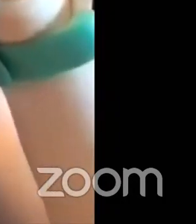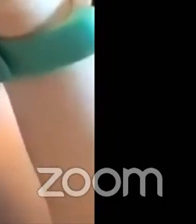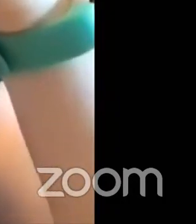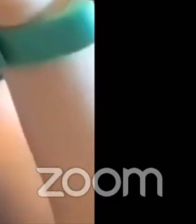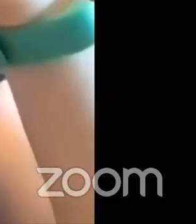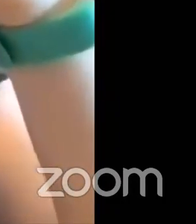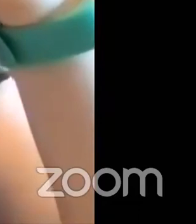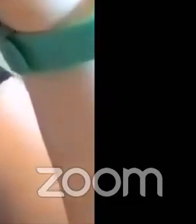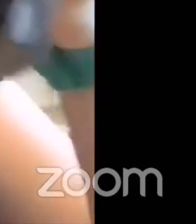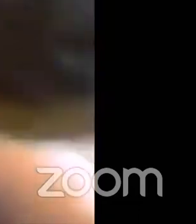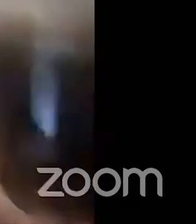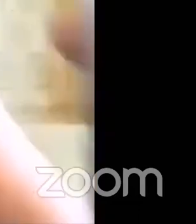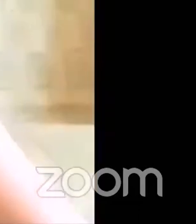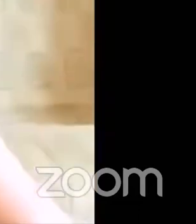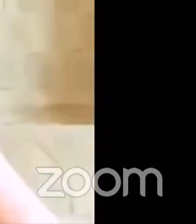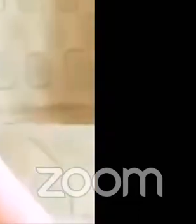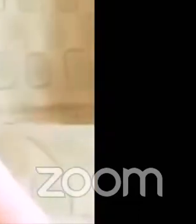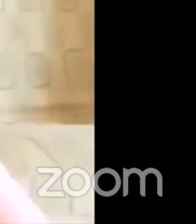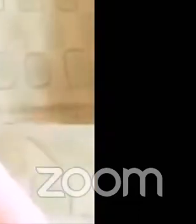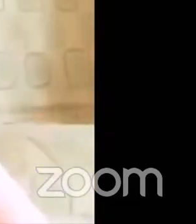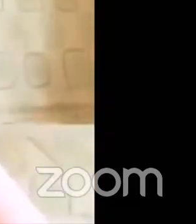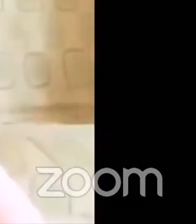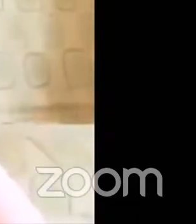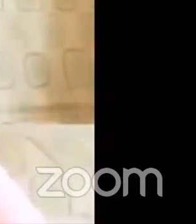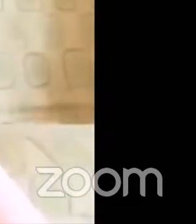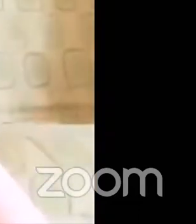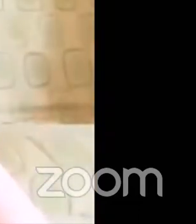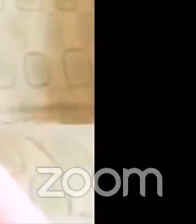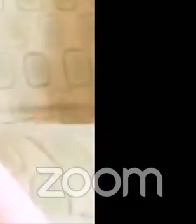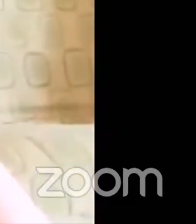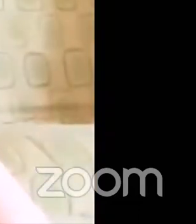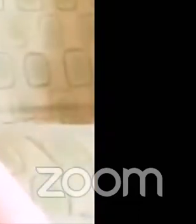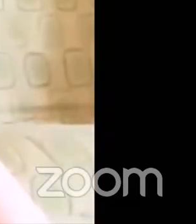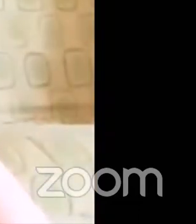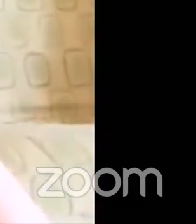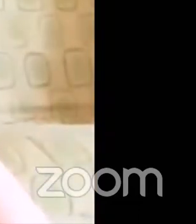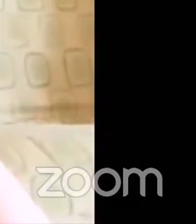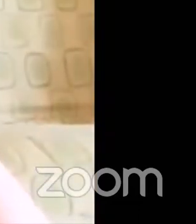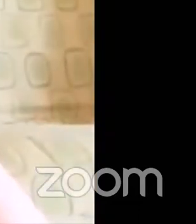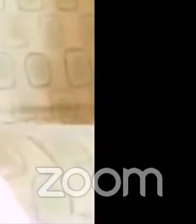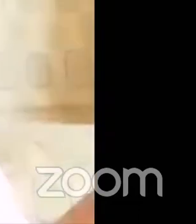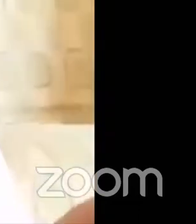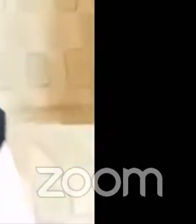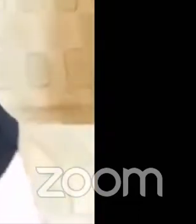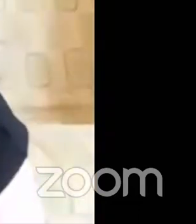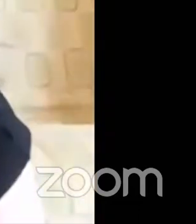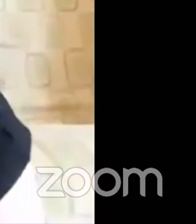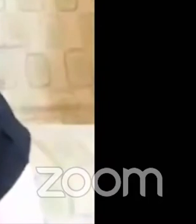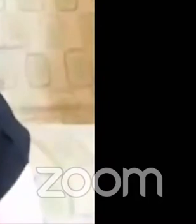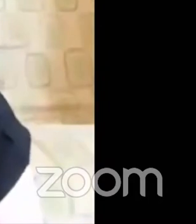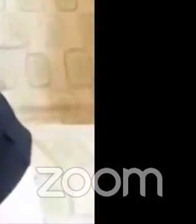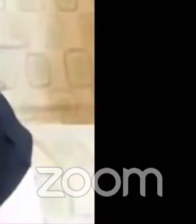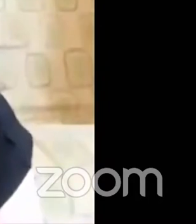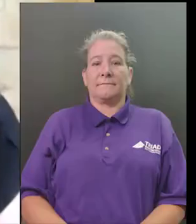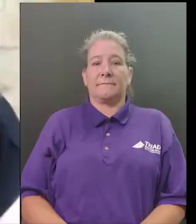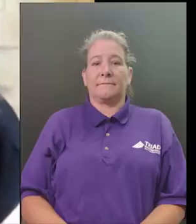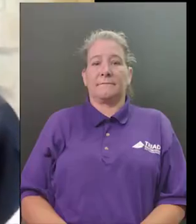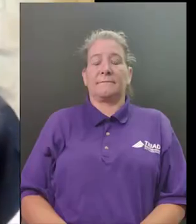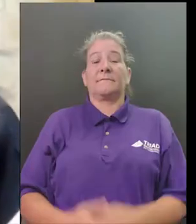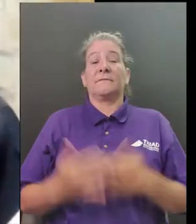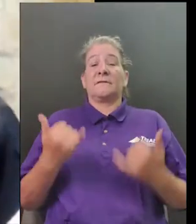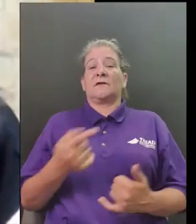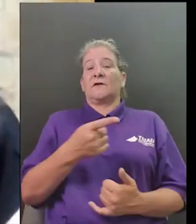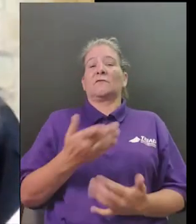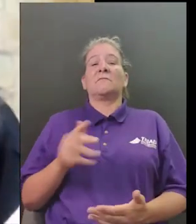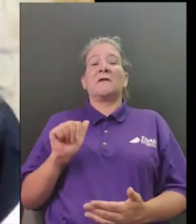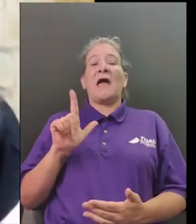while you do this when you're ready to go this is recorded too so we'll be able